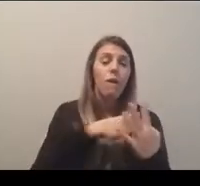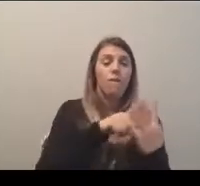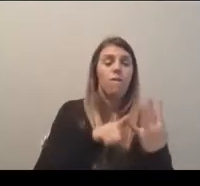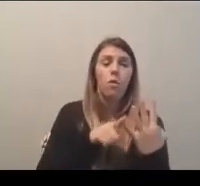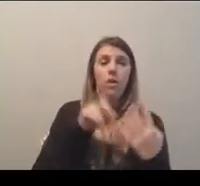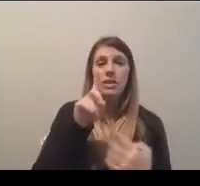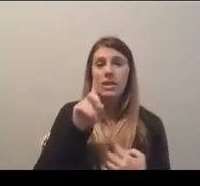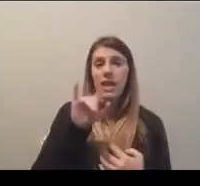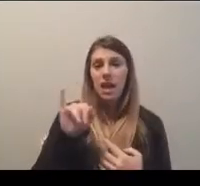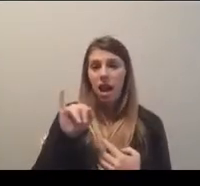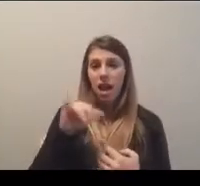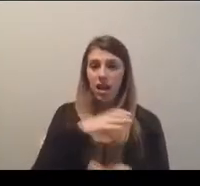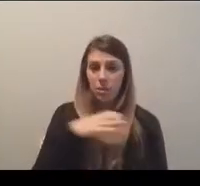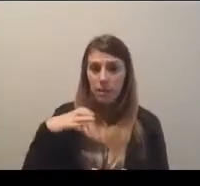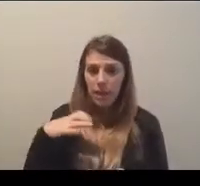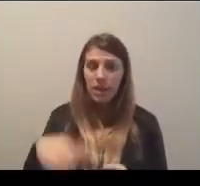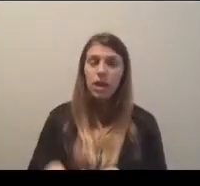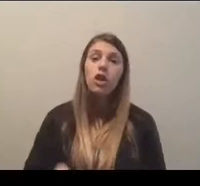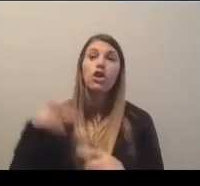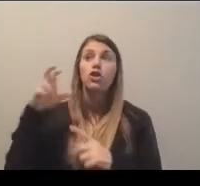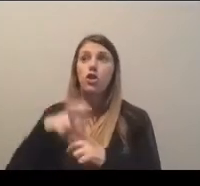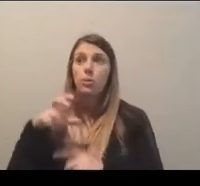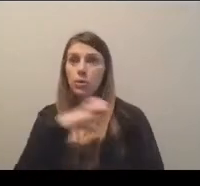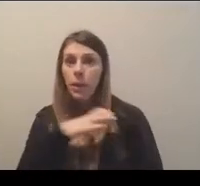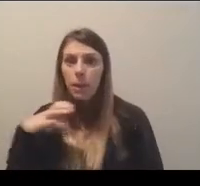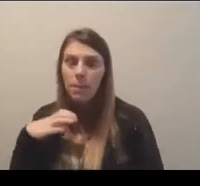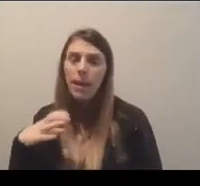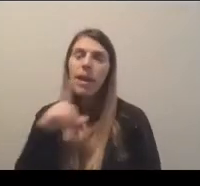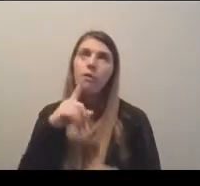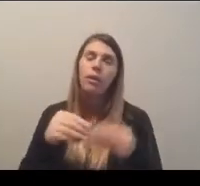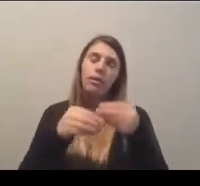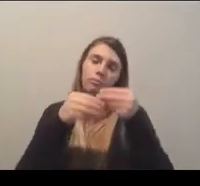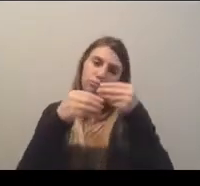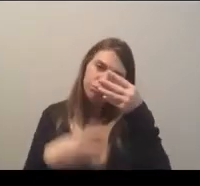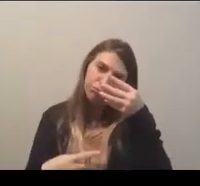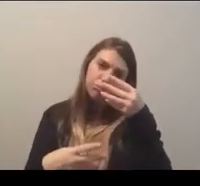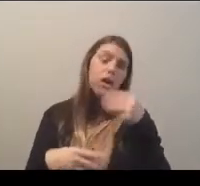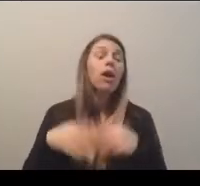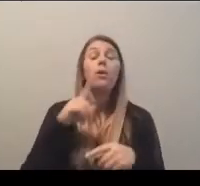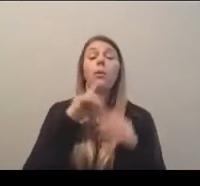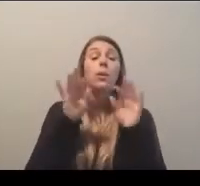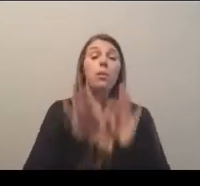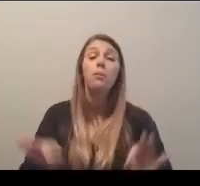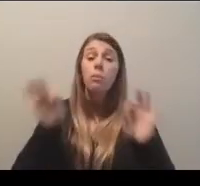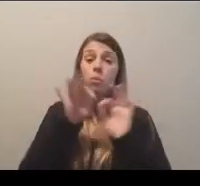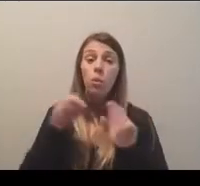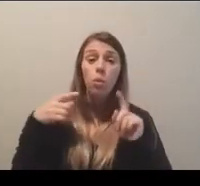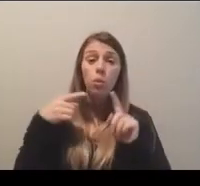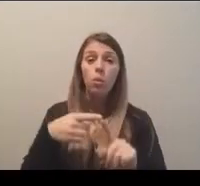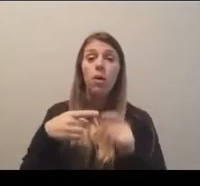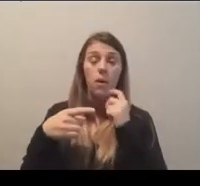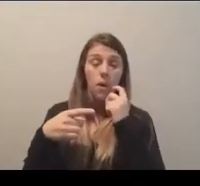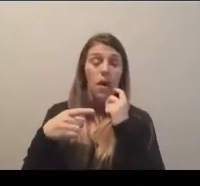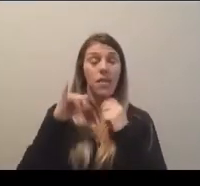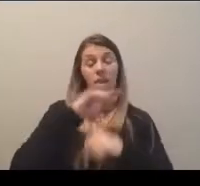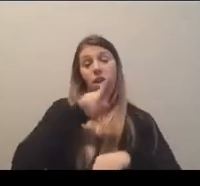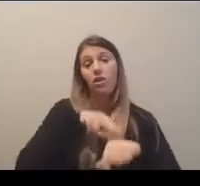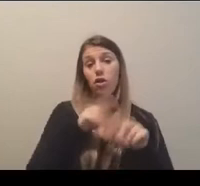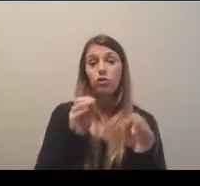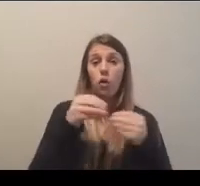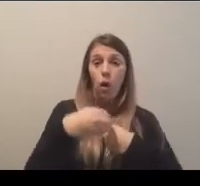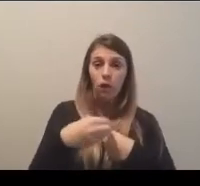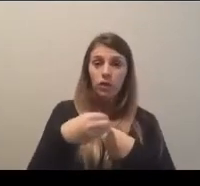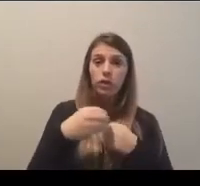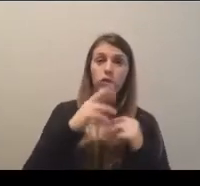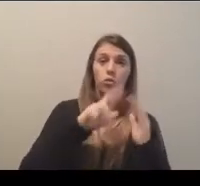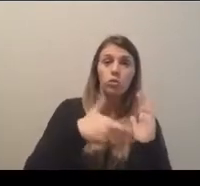&I committees, championship committees, and the list goes on. An important point is how the role of the national office has been to try